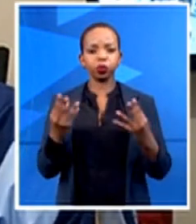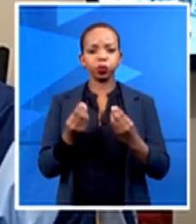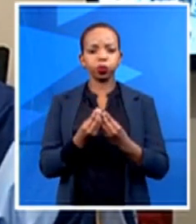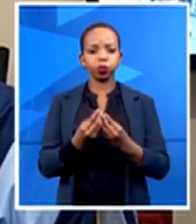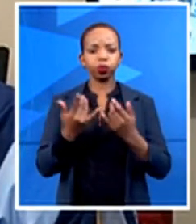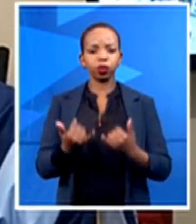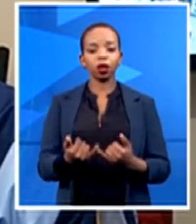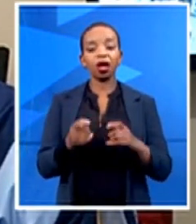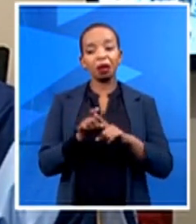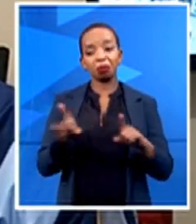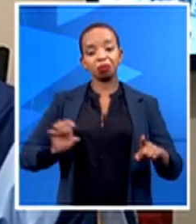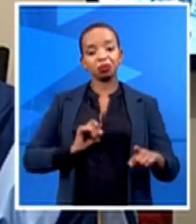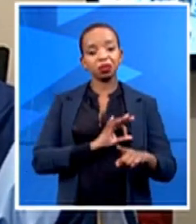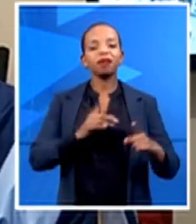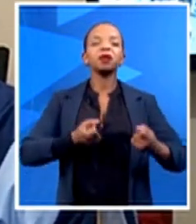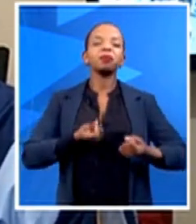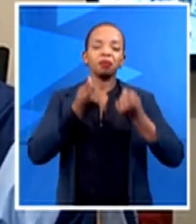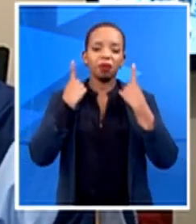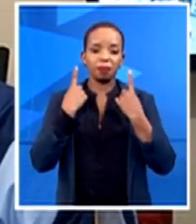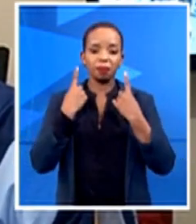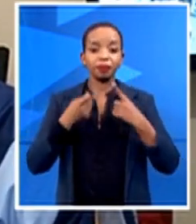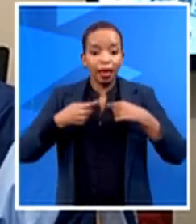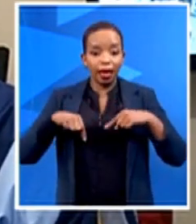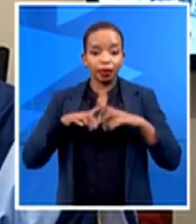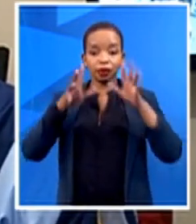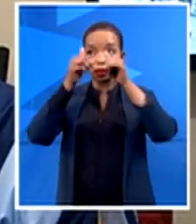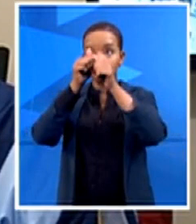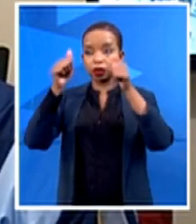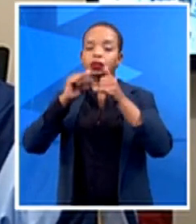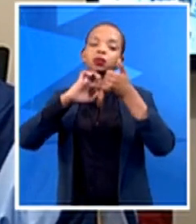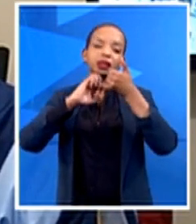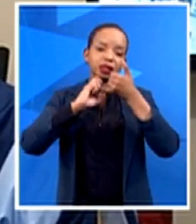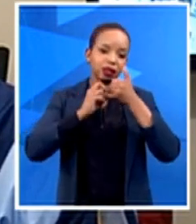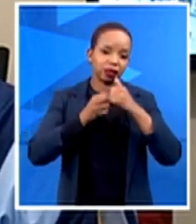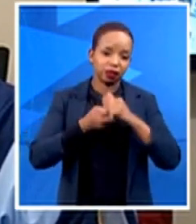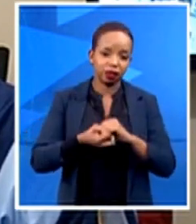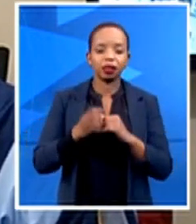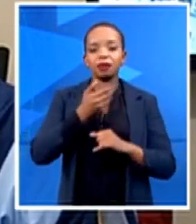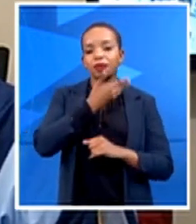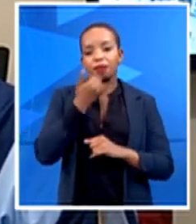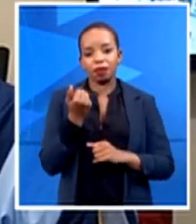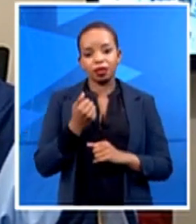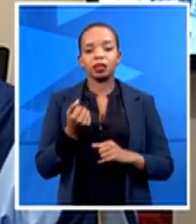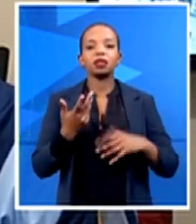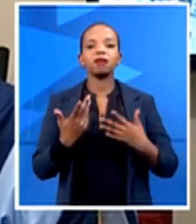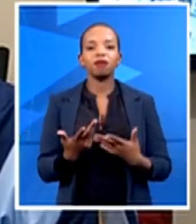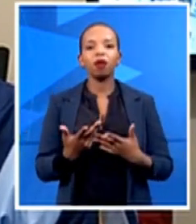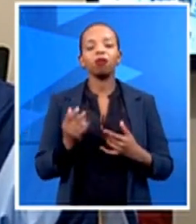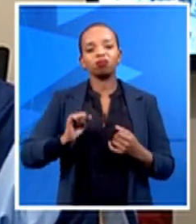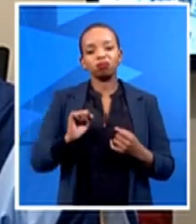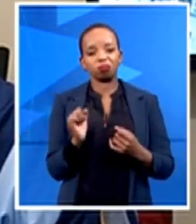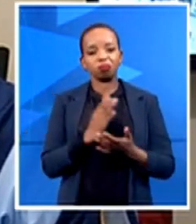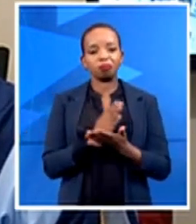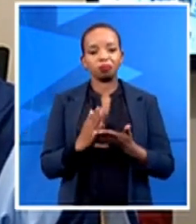best to keep as least staff possible on site just to keep them out of